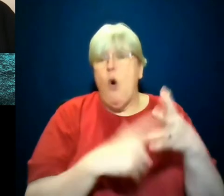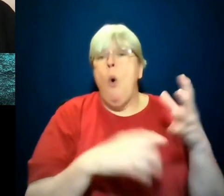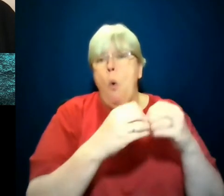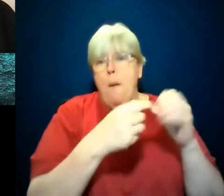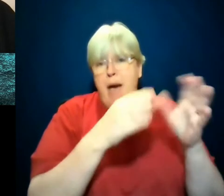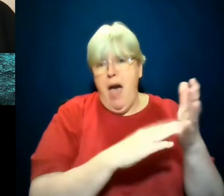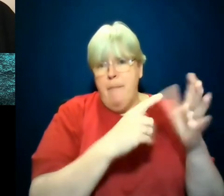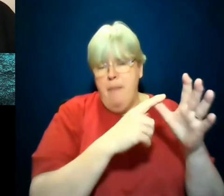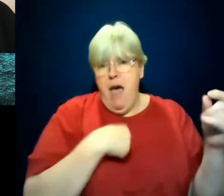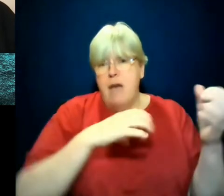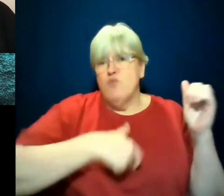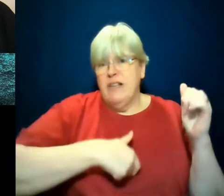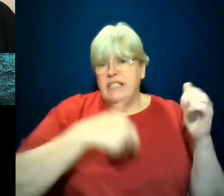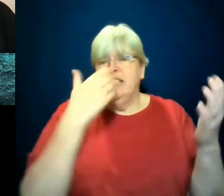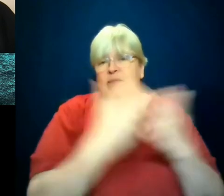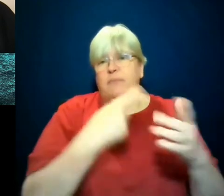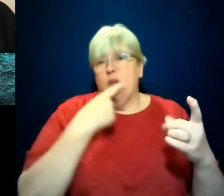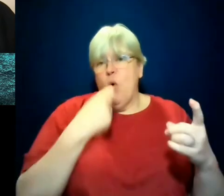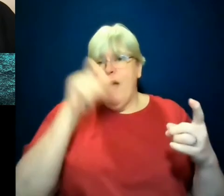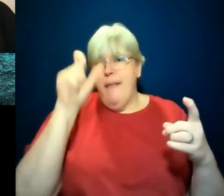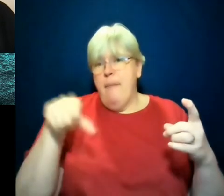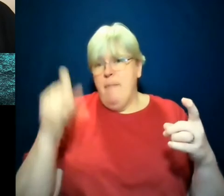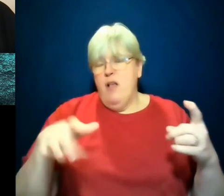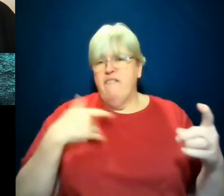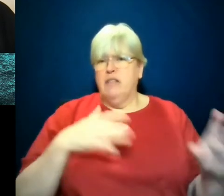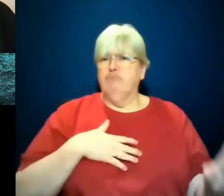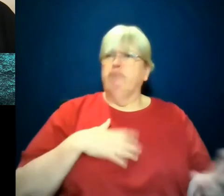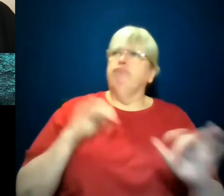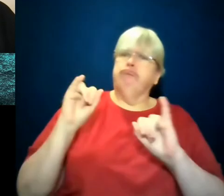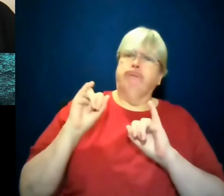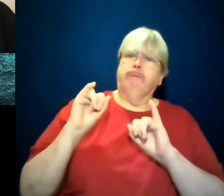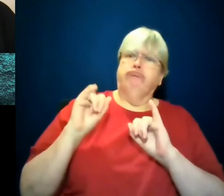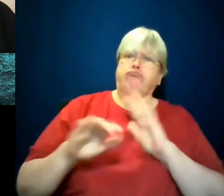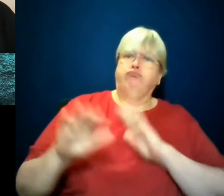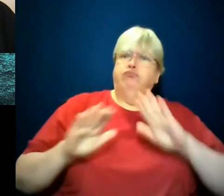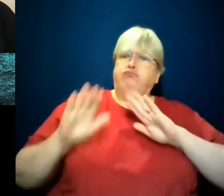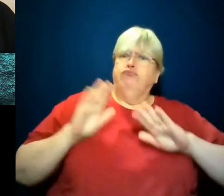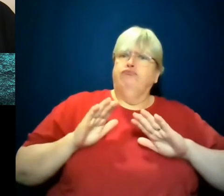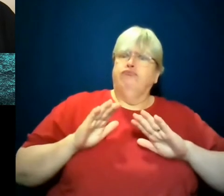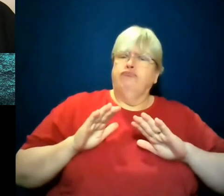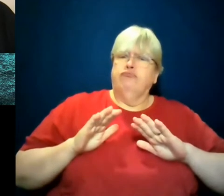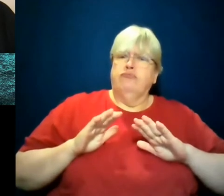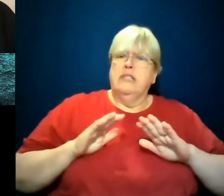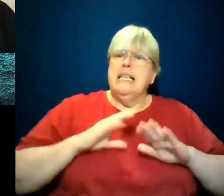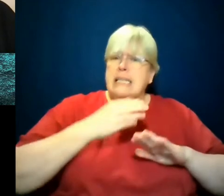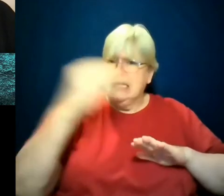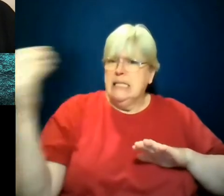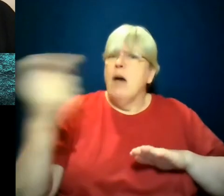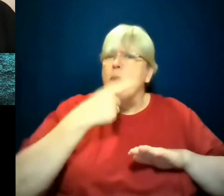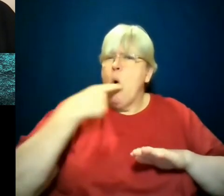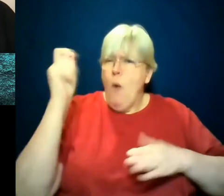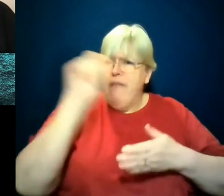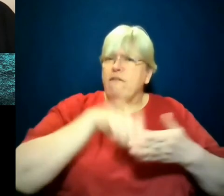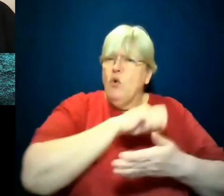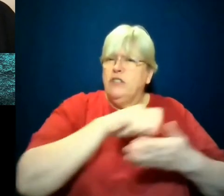a certain sector of white voters wanted to make their feelings known about that, their discomfort